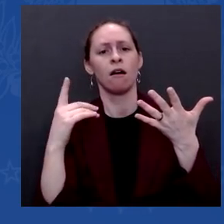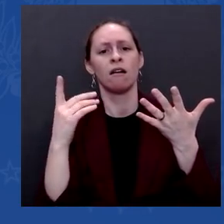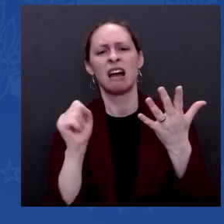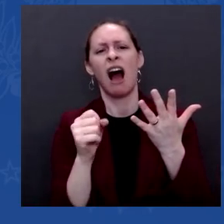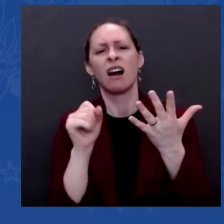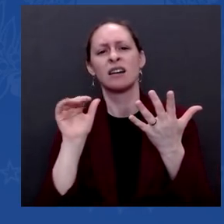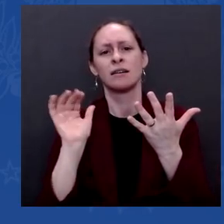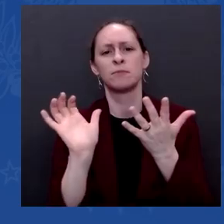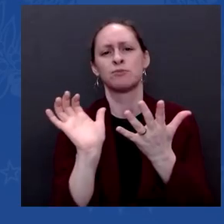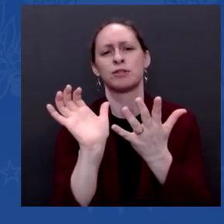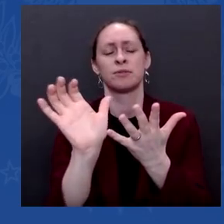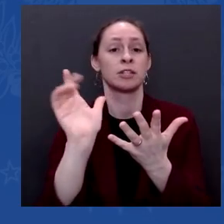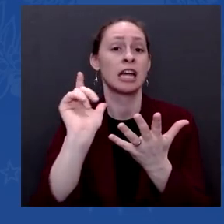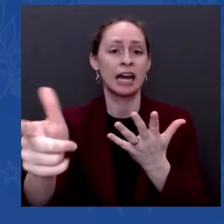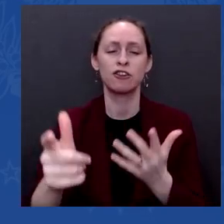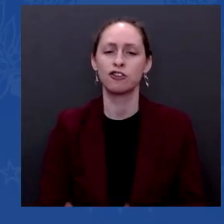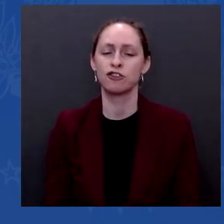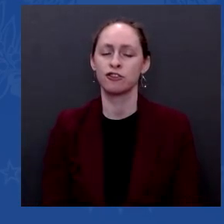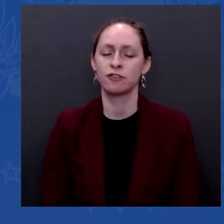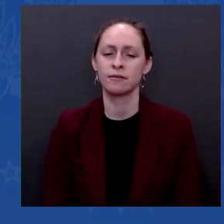Ken, Wall Street Journal. Ken Tom.